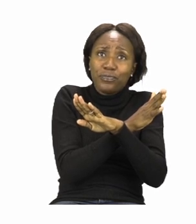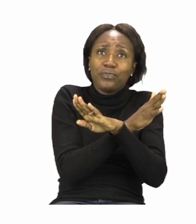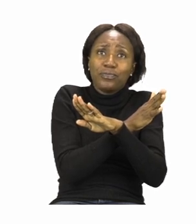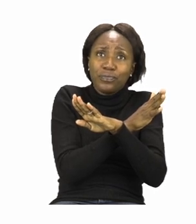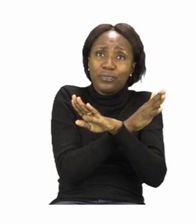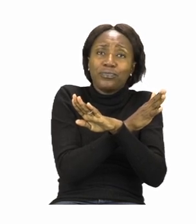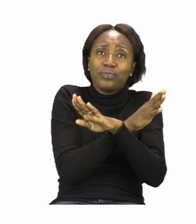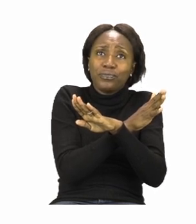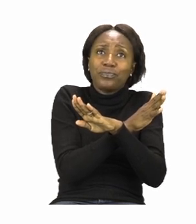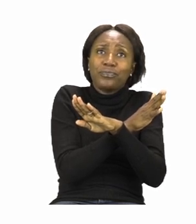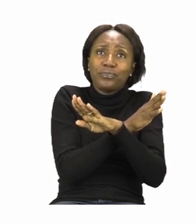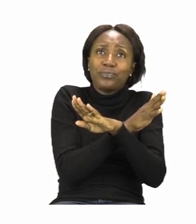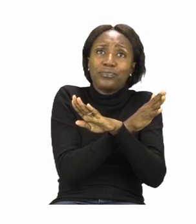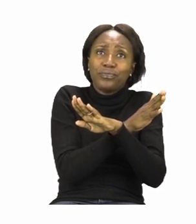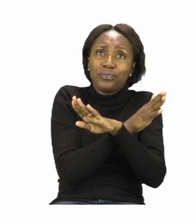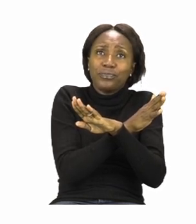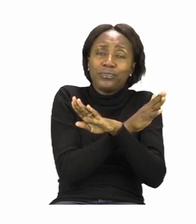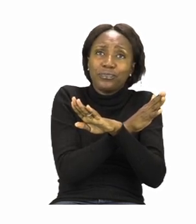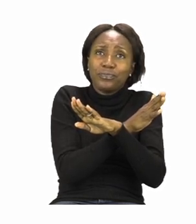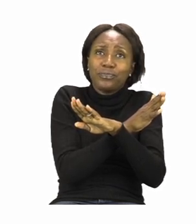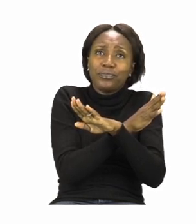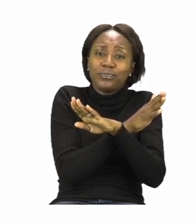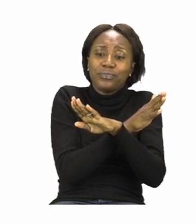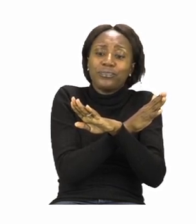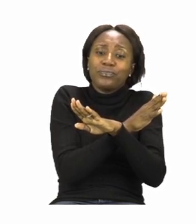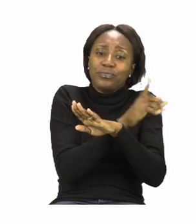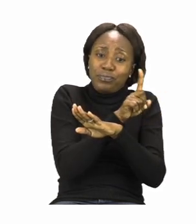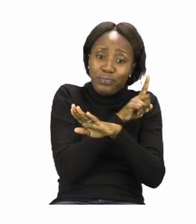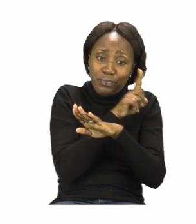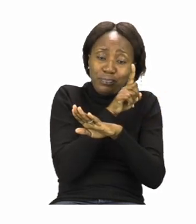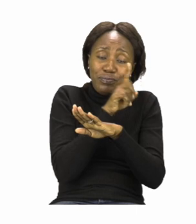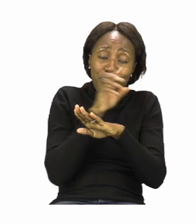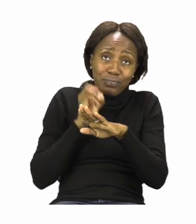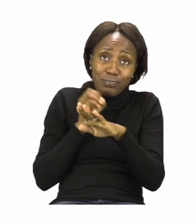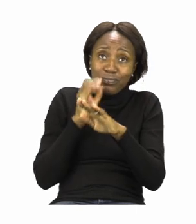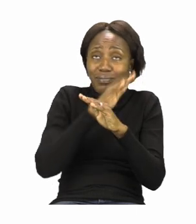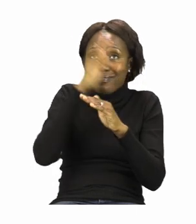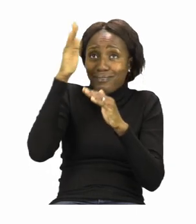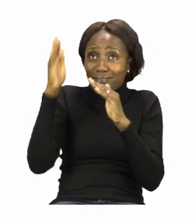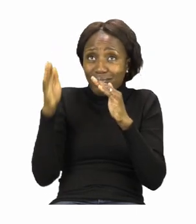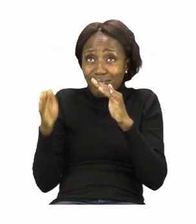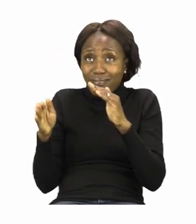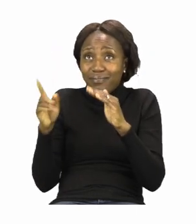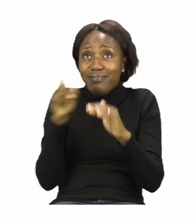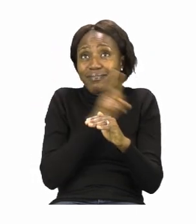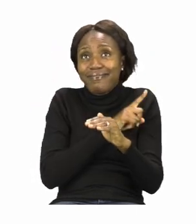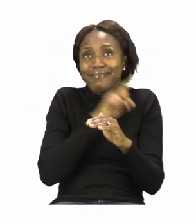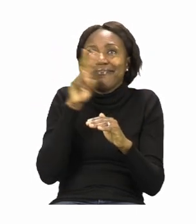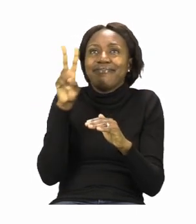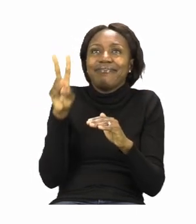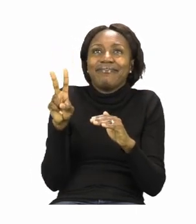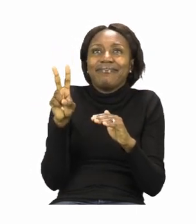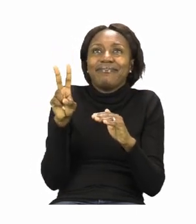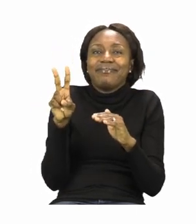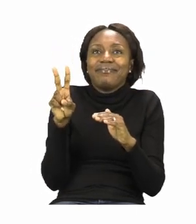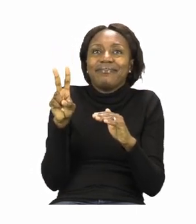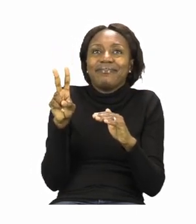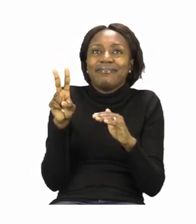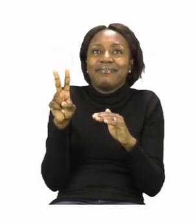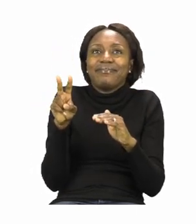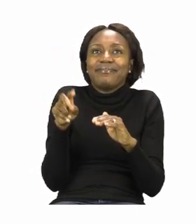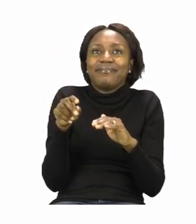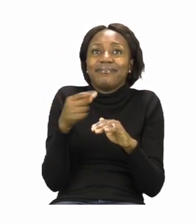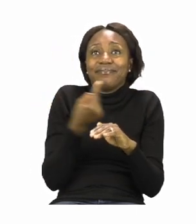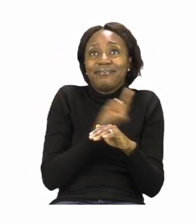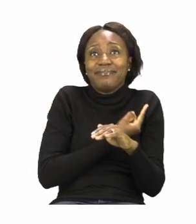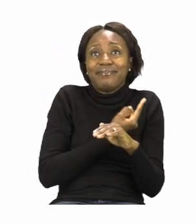clue to say that the number after 11 is the number 12. So, you are going to